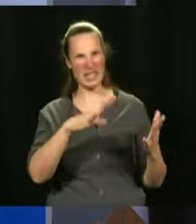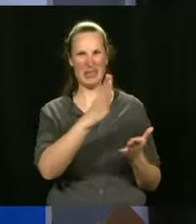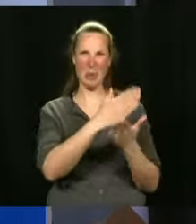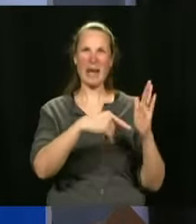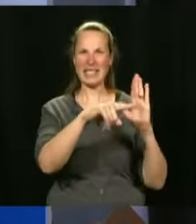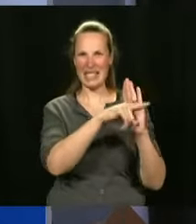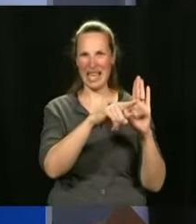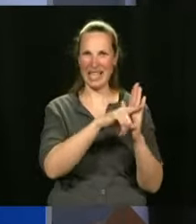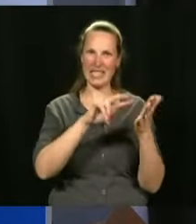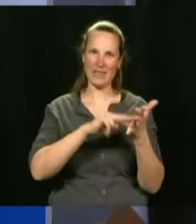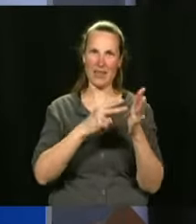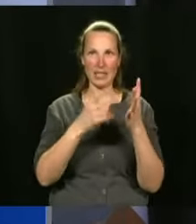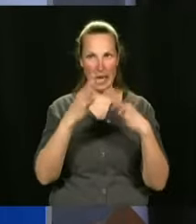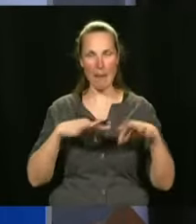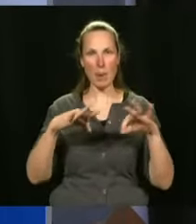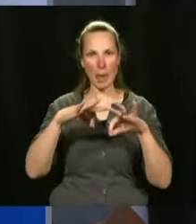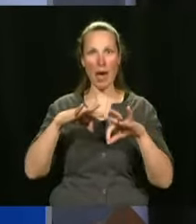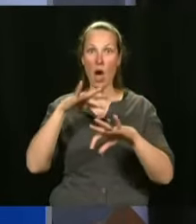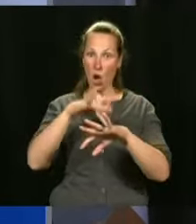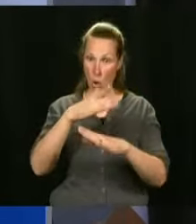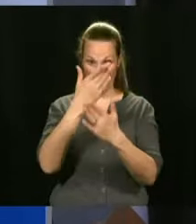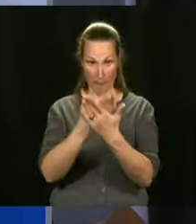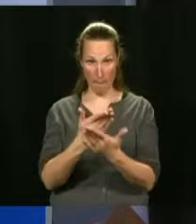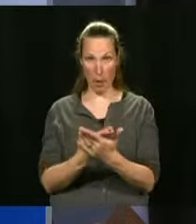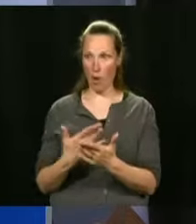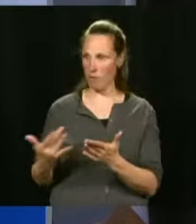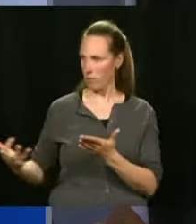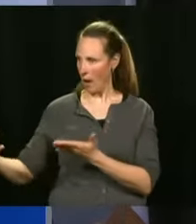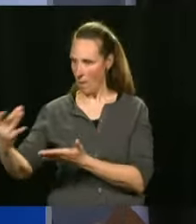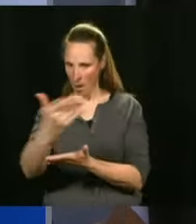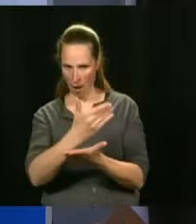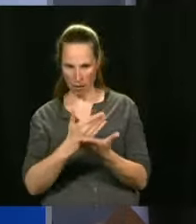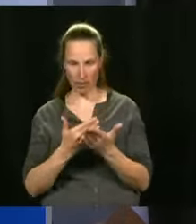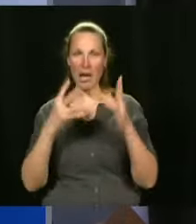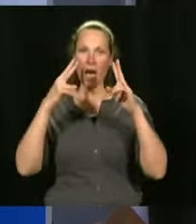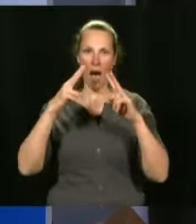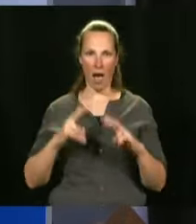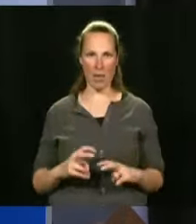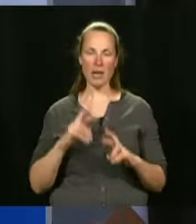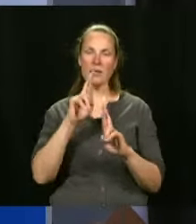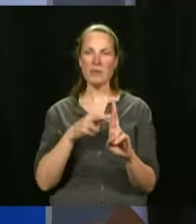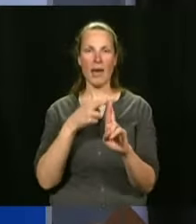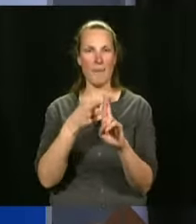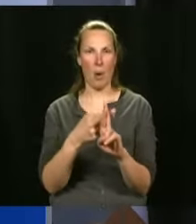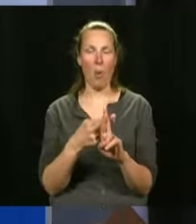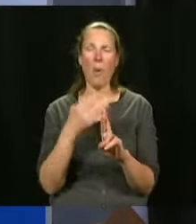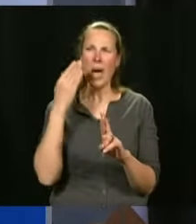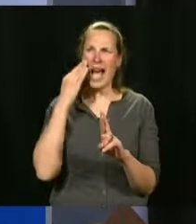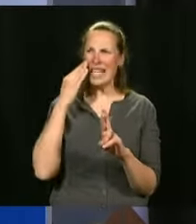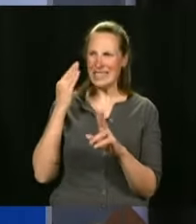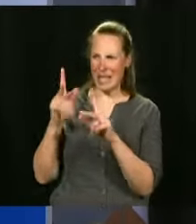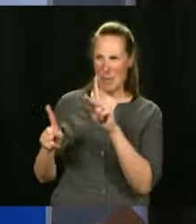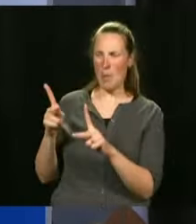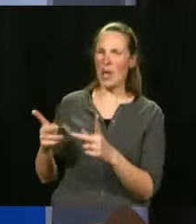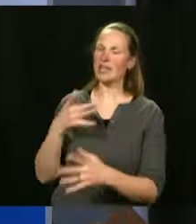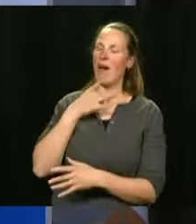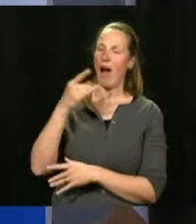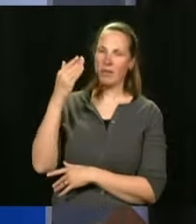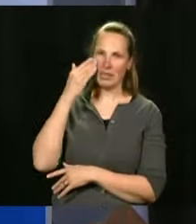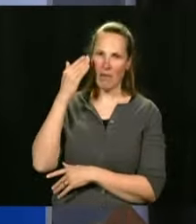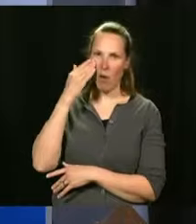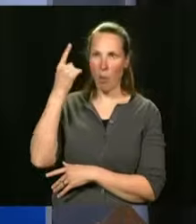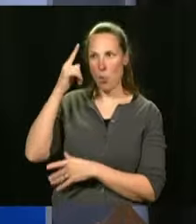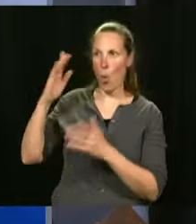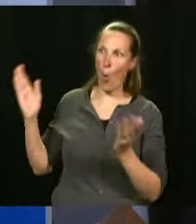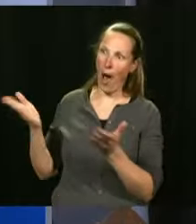use the best evidence. We have to understand that currently, I understand that people want to know. And